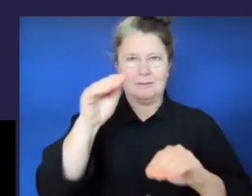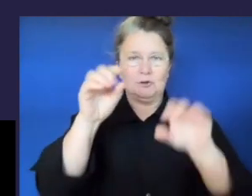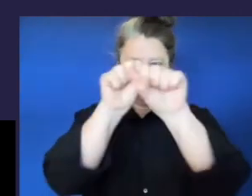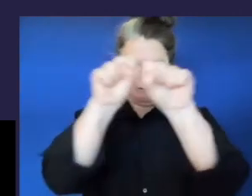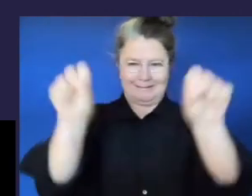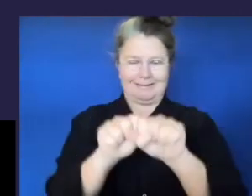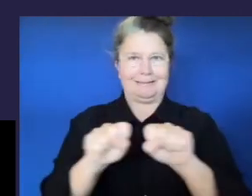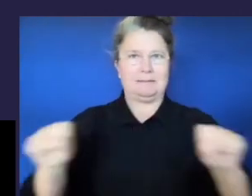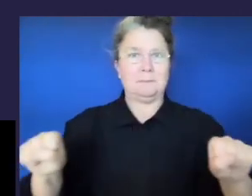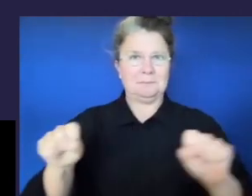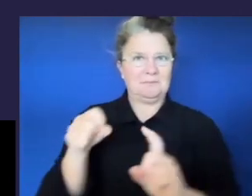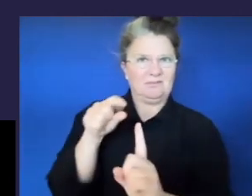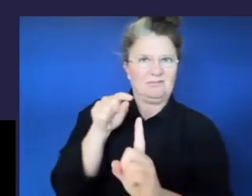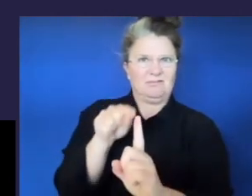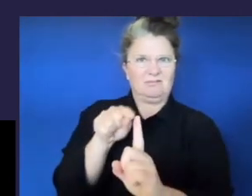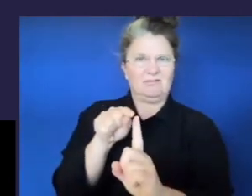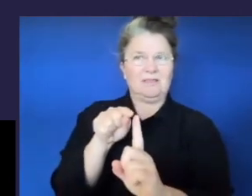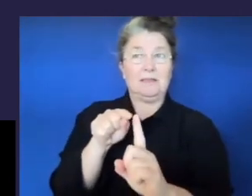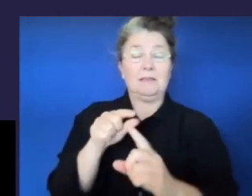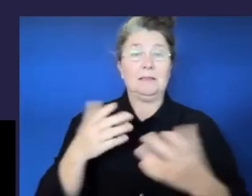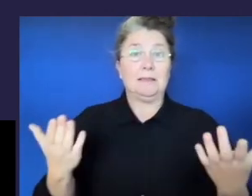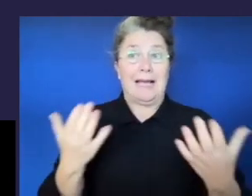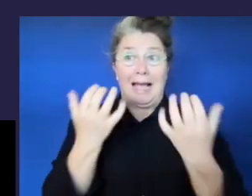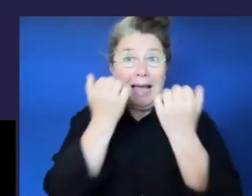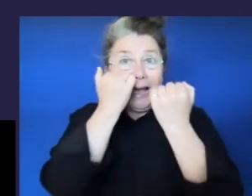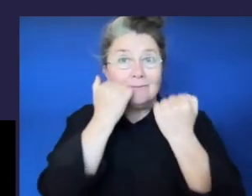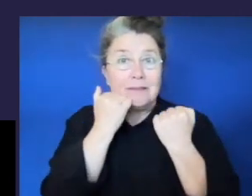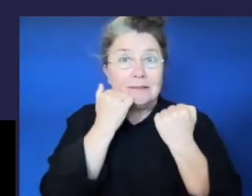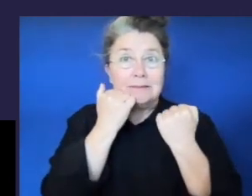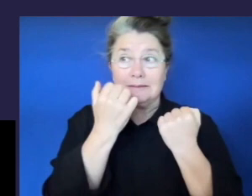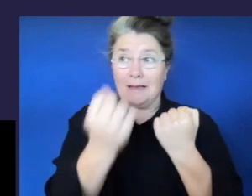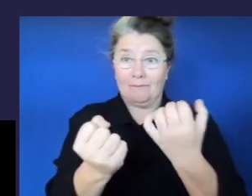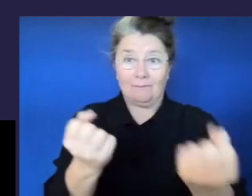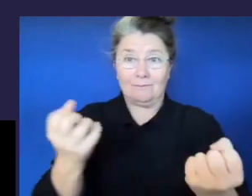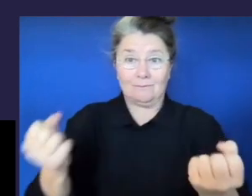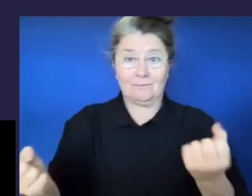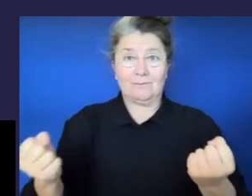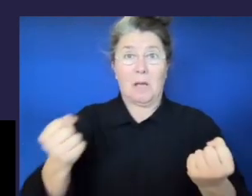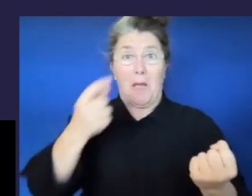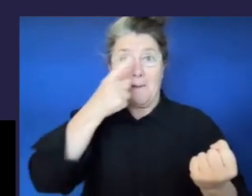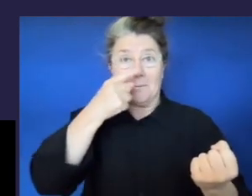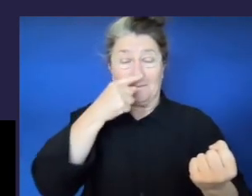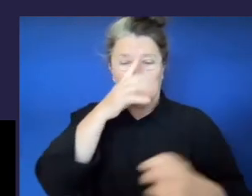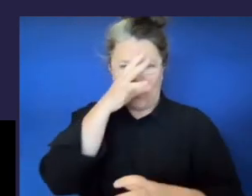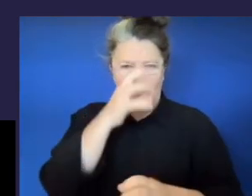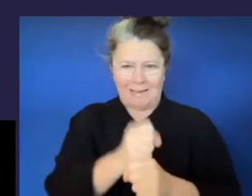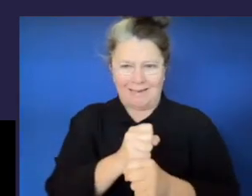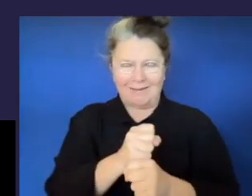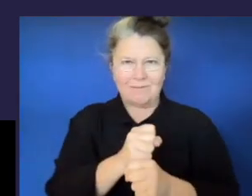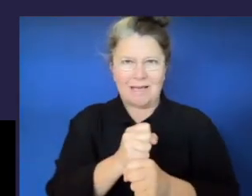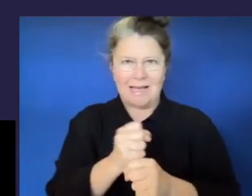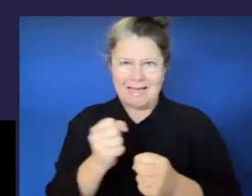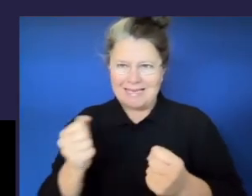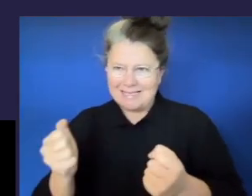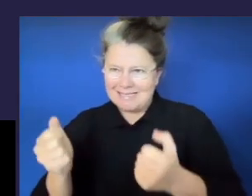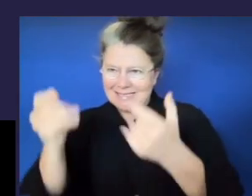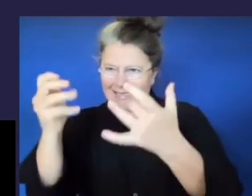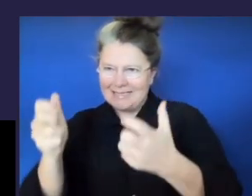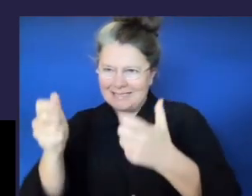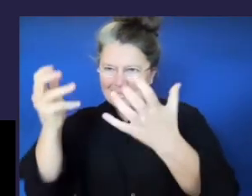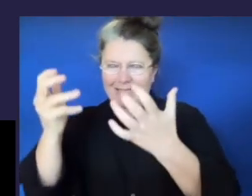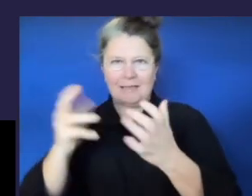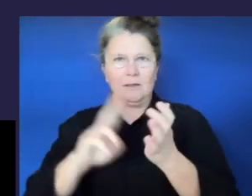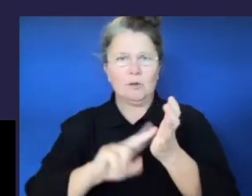Despite the evidence, these people believe that statistical norms and competitive school structures are neutral, fair and